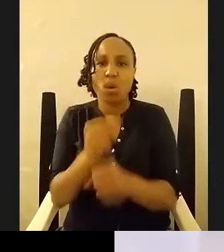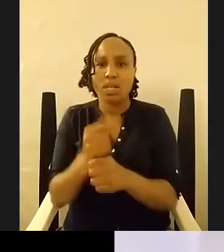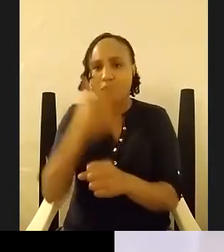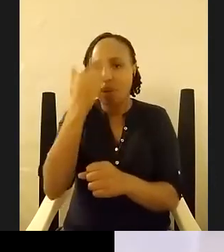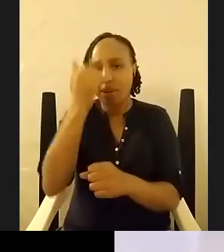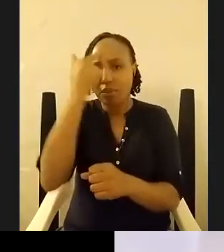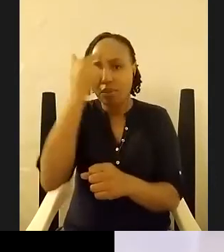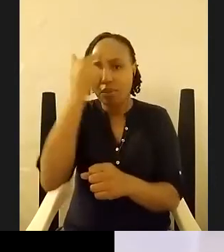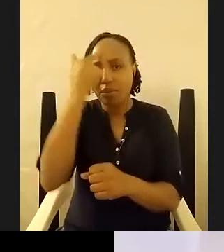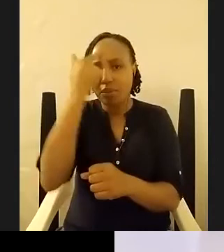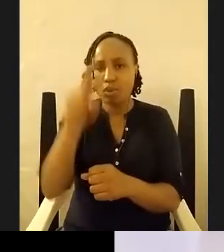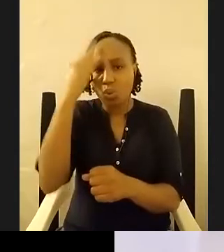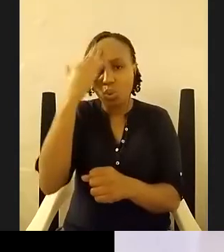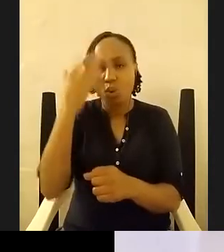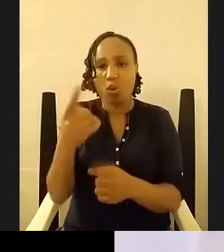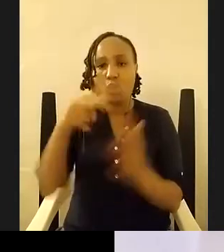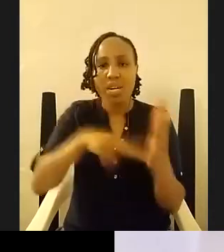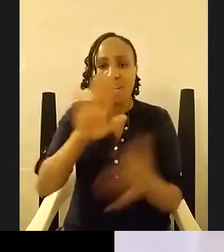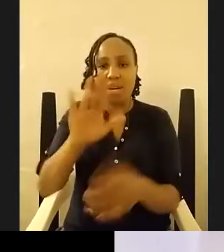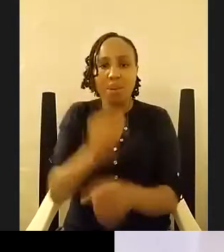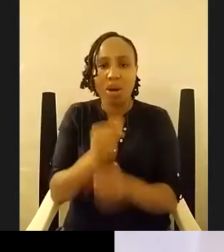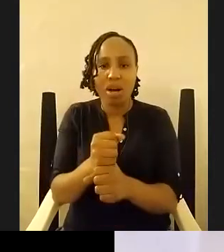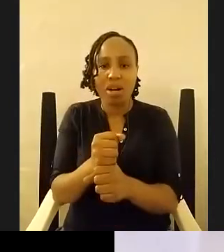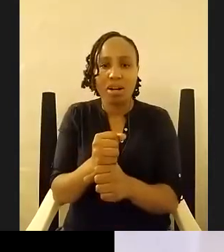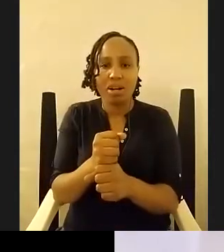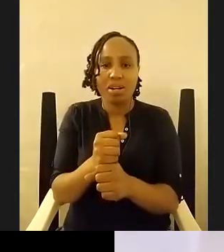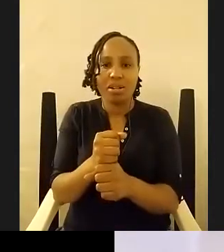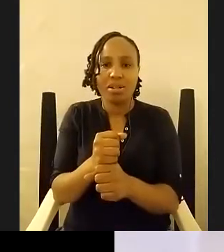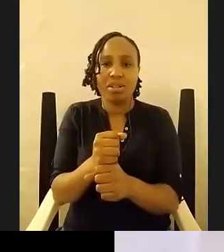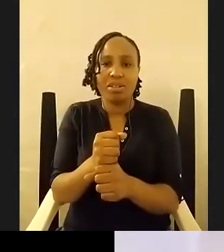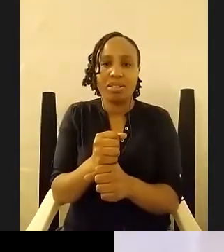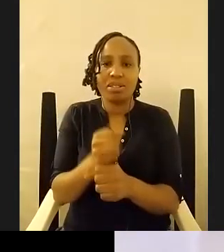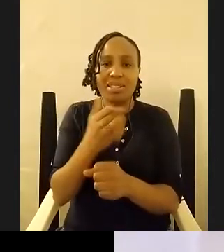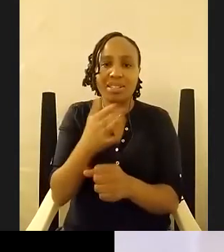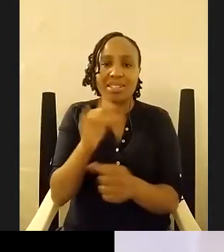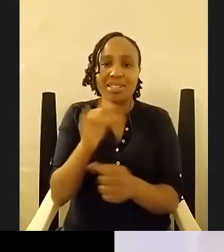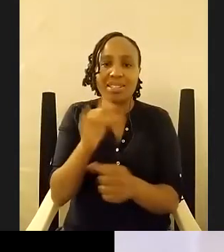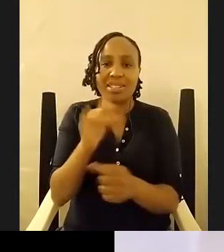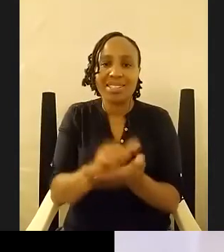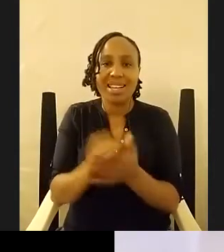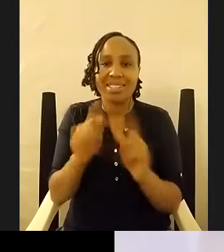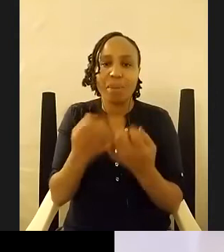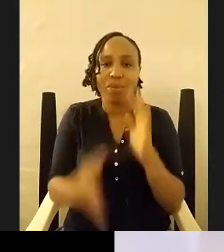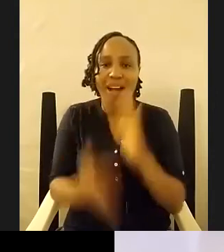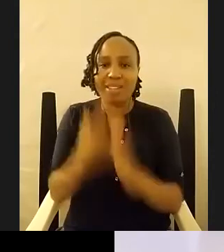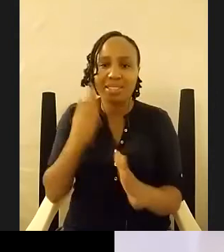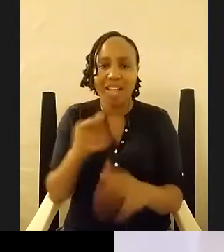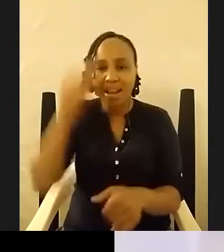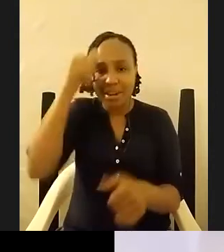you can tell urgent yeah there's that kind of urgency i mean i remember reading the book of night women and thinking